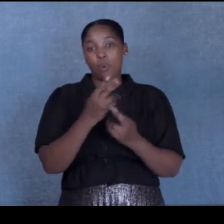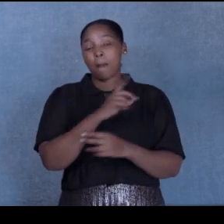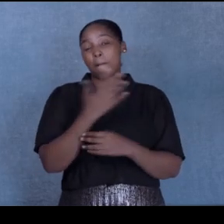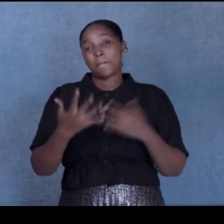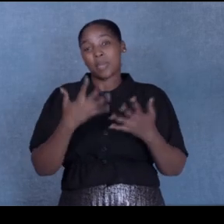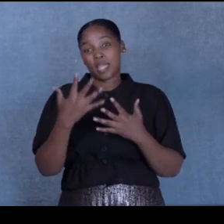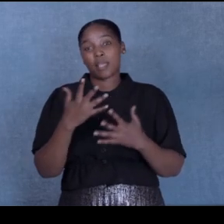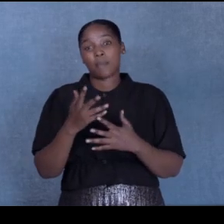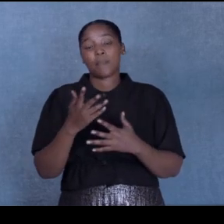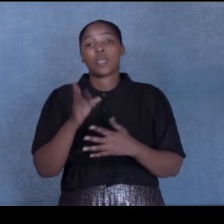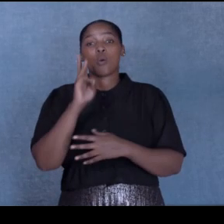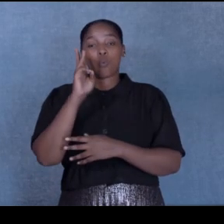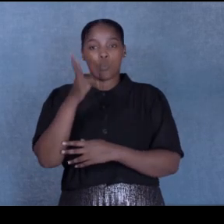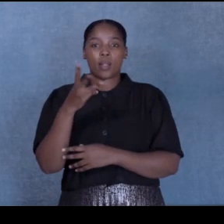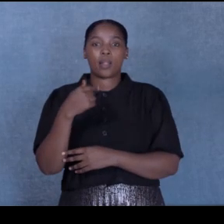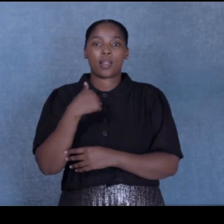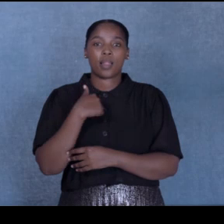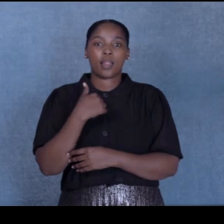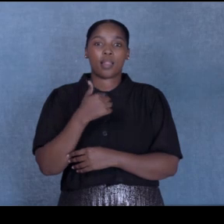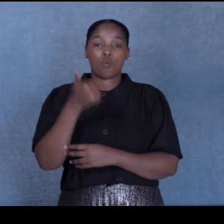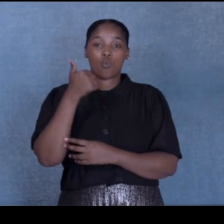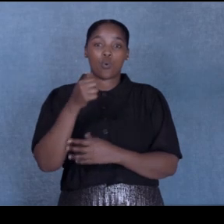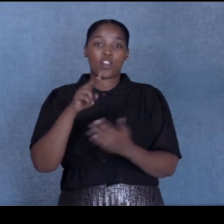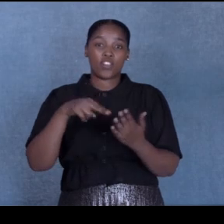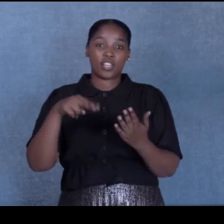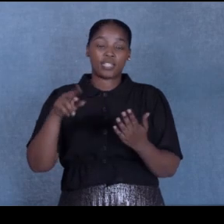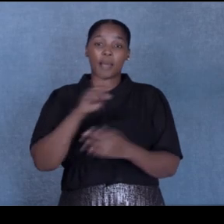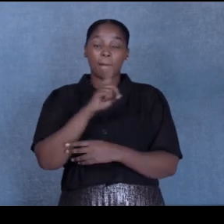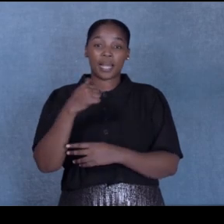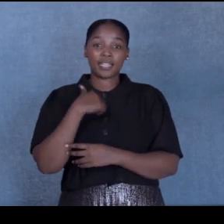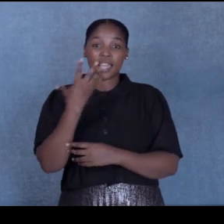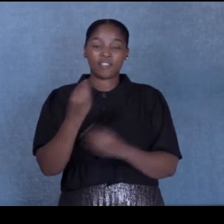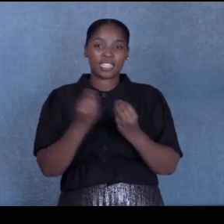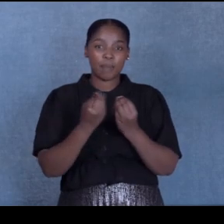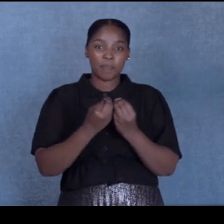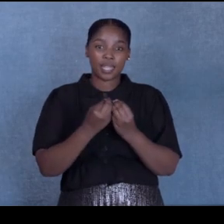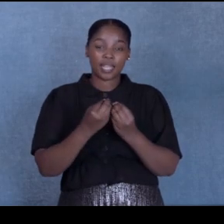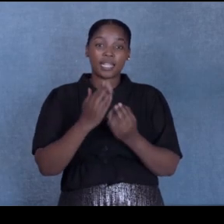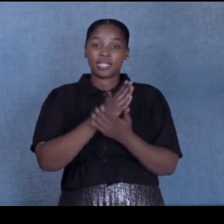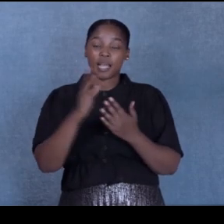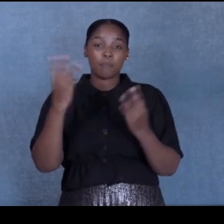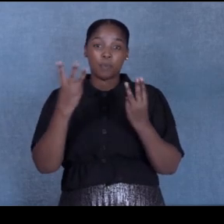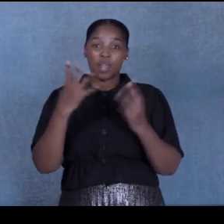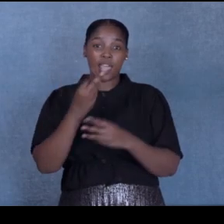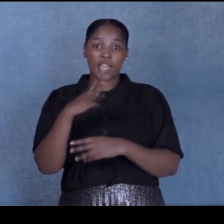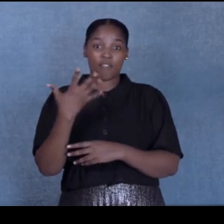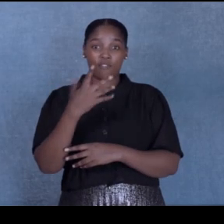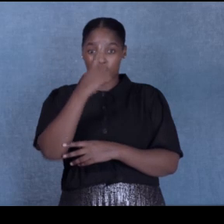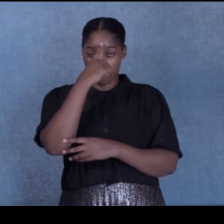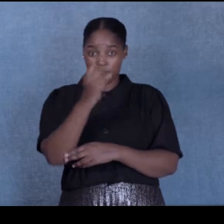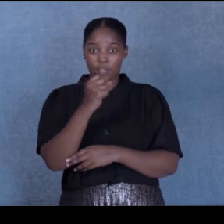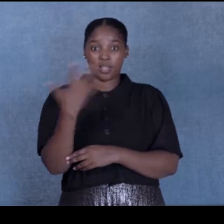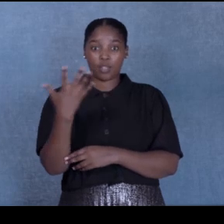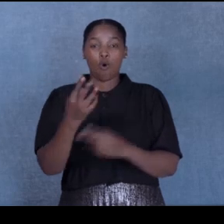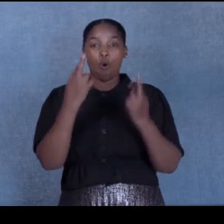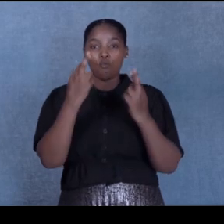always have something that people don't have. And that's hope. Hope for a better day. Hope for a better future. Because